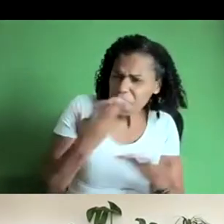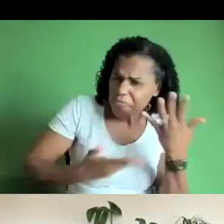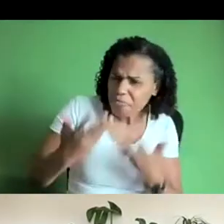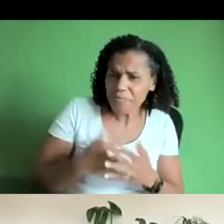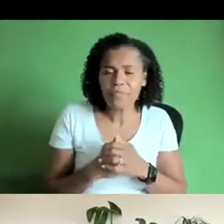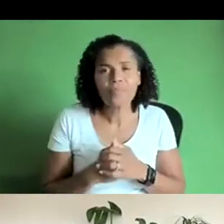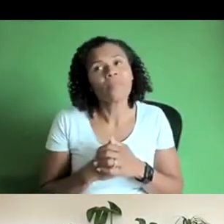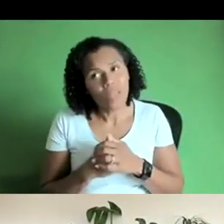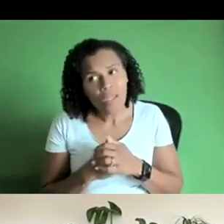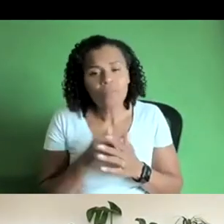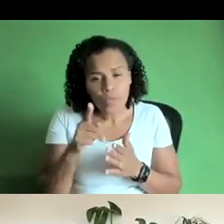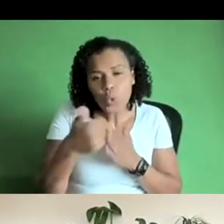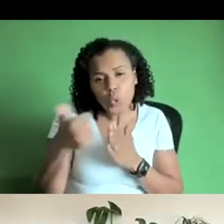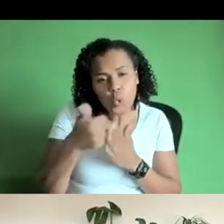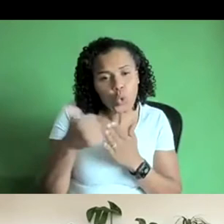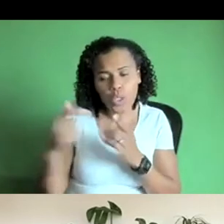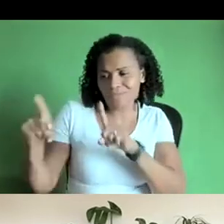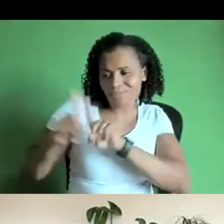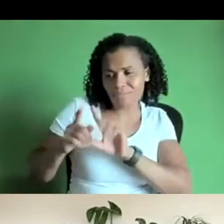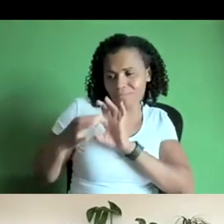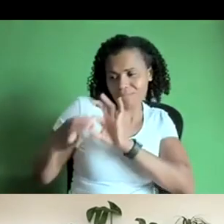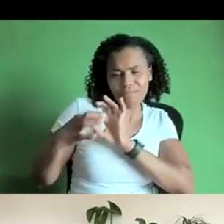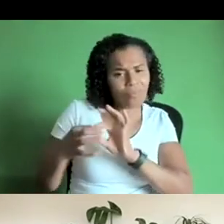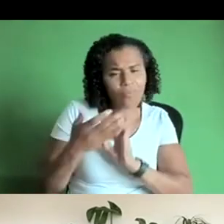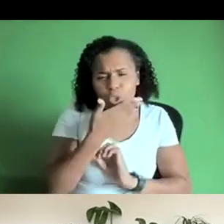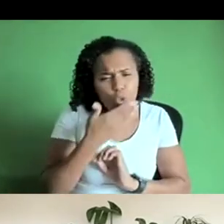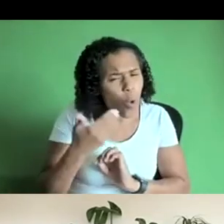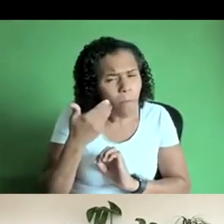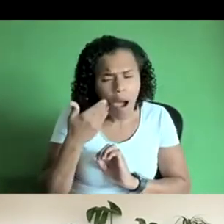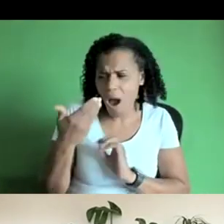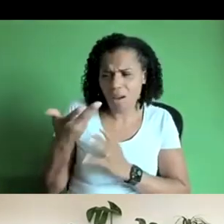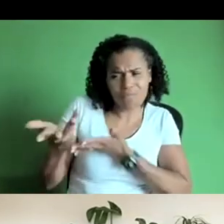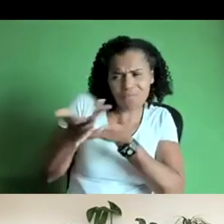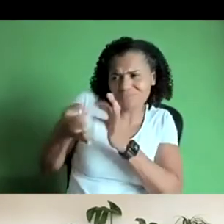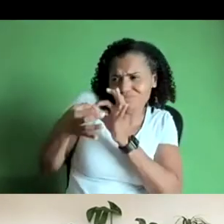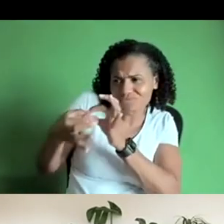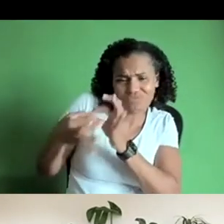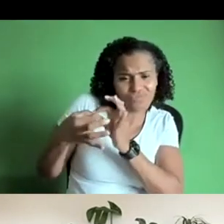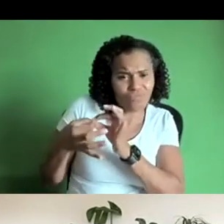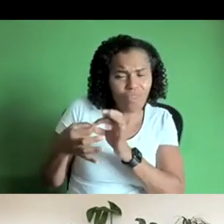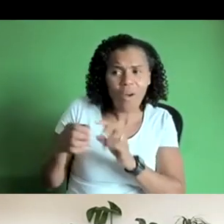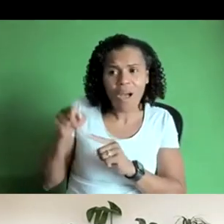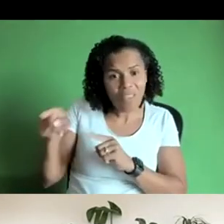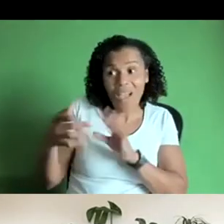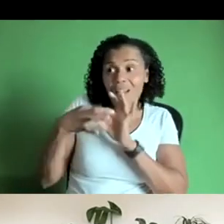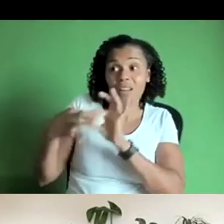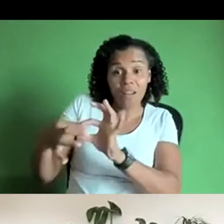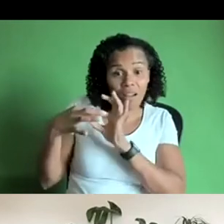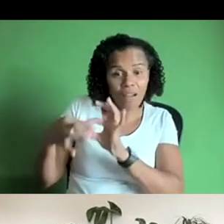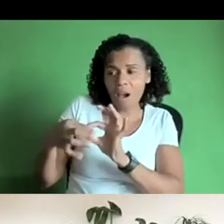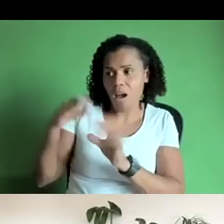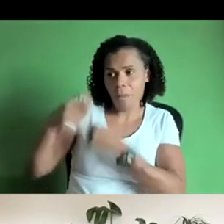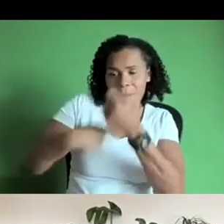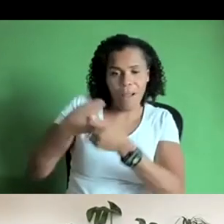tends to work like i don't mind collaborating you know i mean with other people because it helps me you know i mean